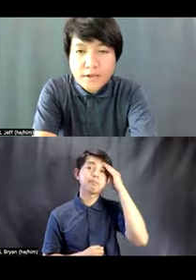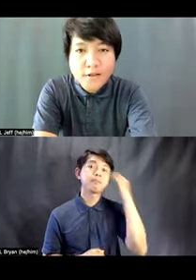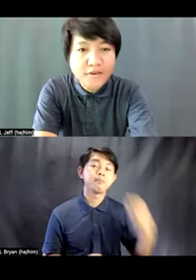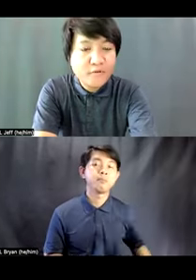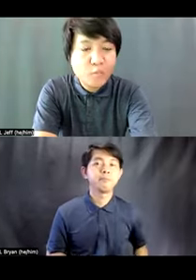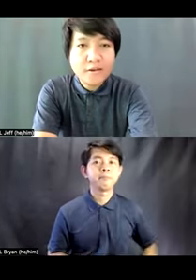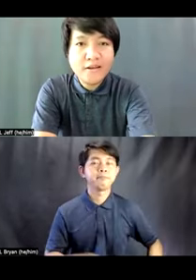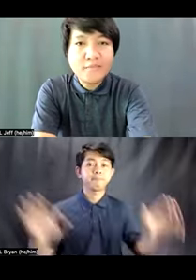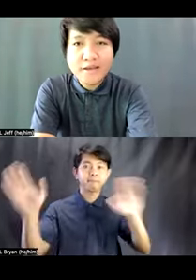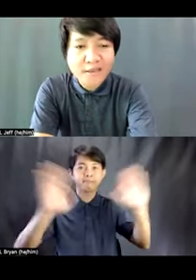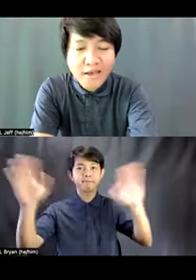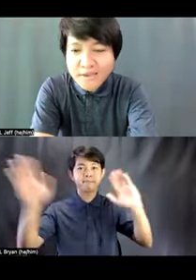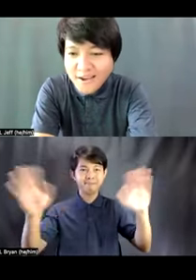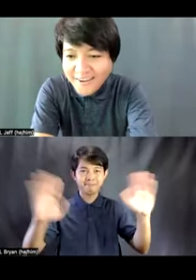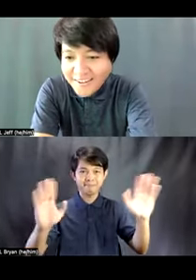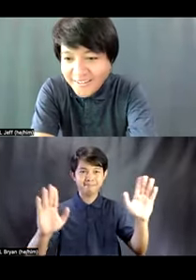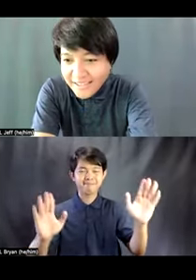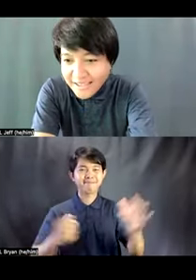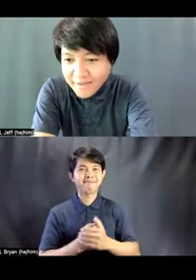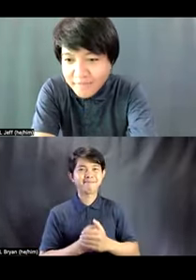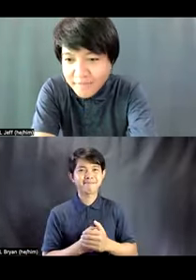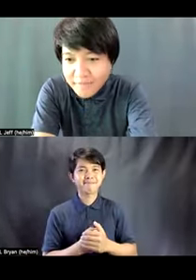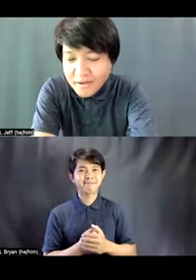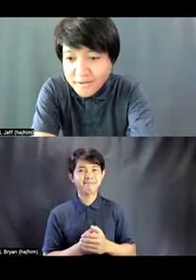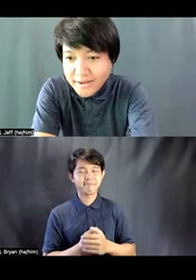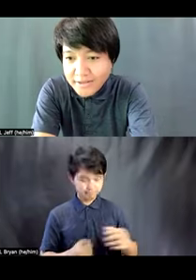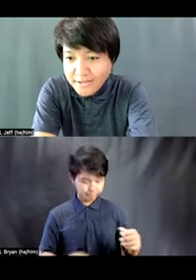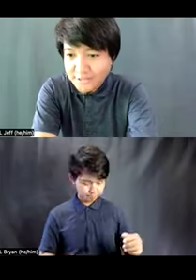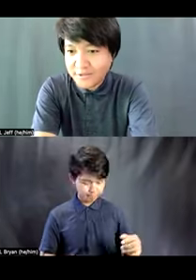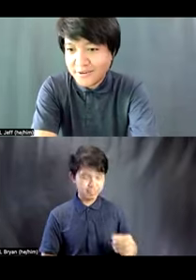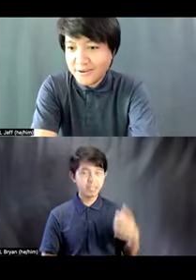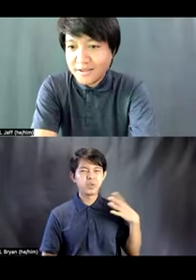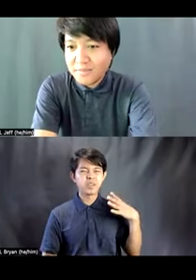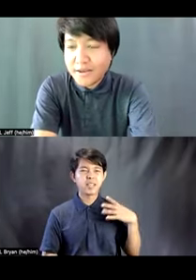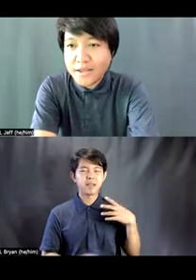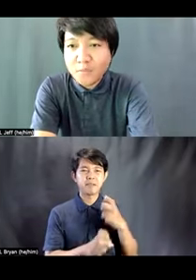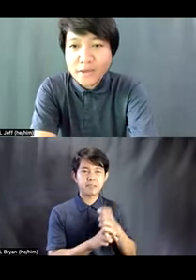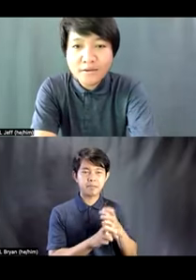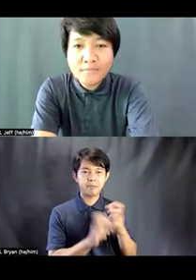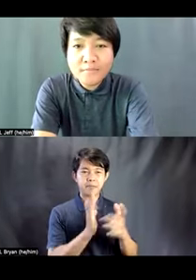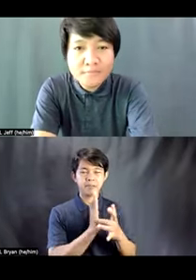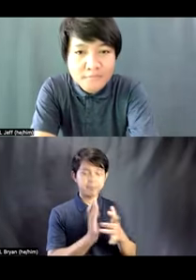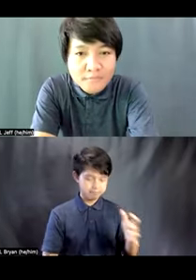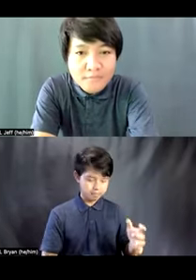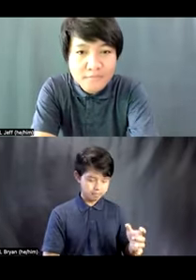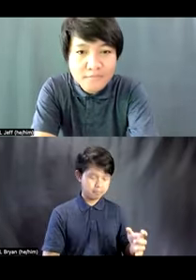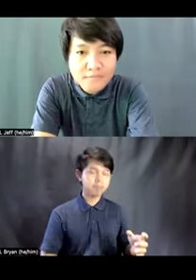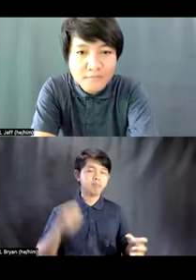Hello, everyone. Um, I'm having heart. I'm having, uh, technical issues here. But anyway, um,